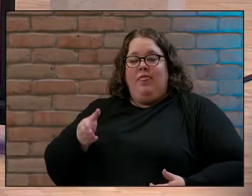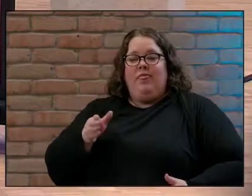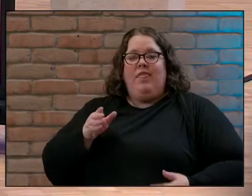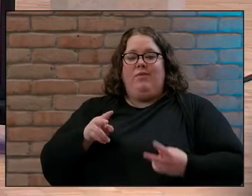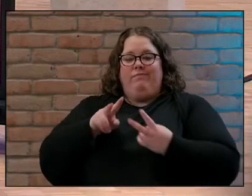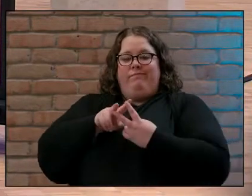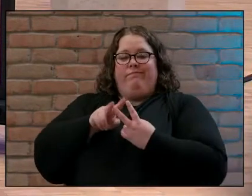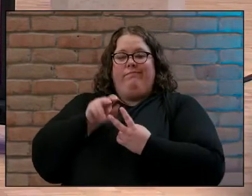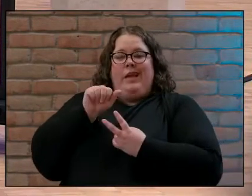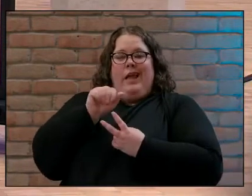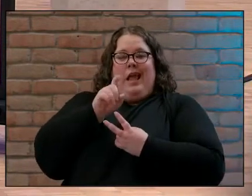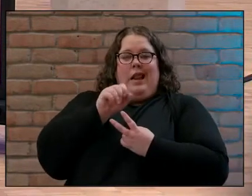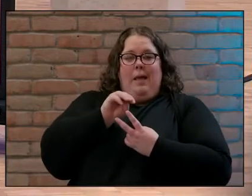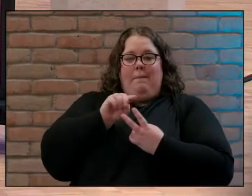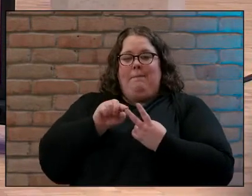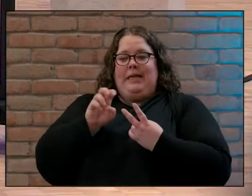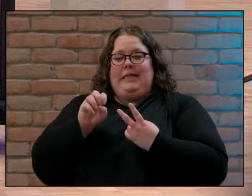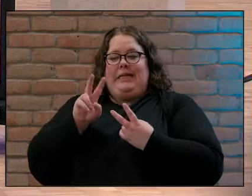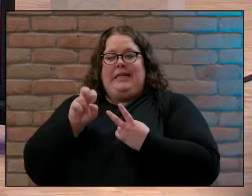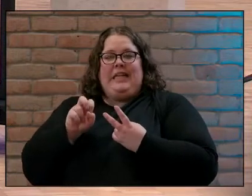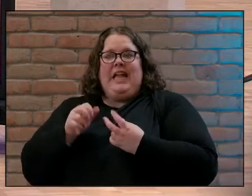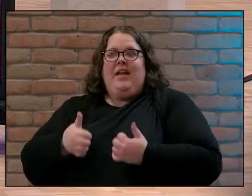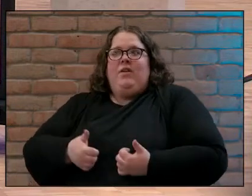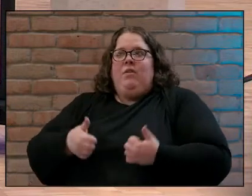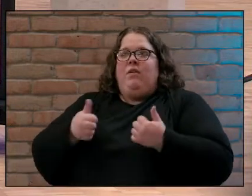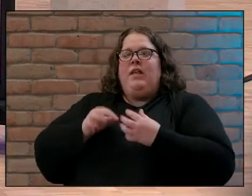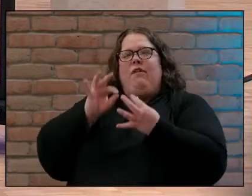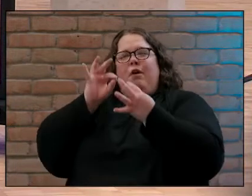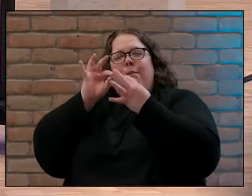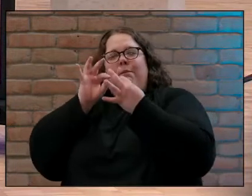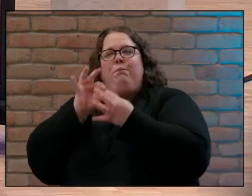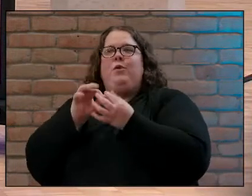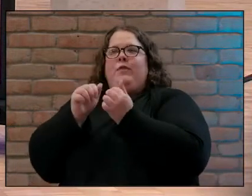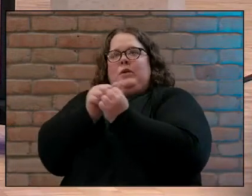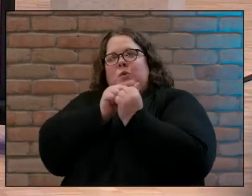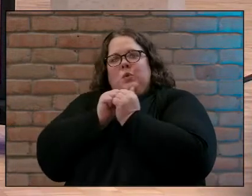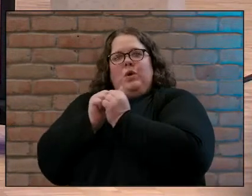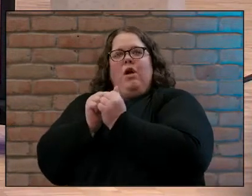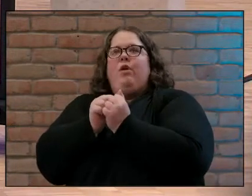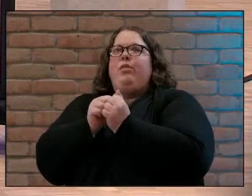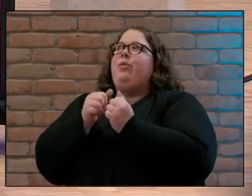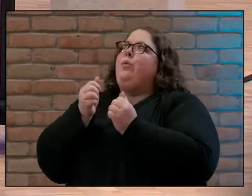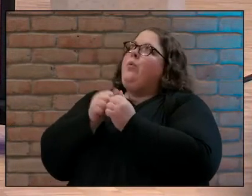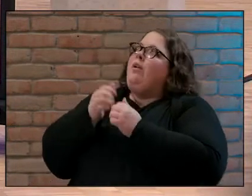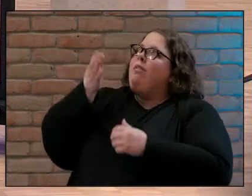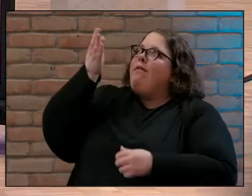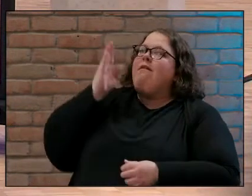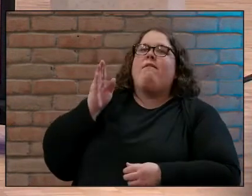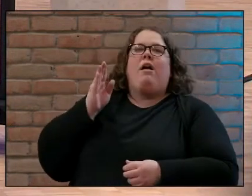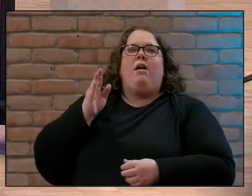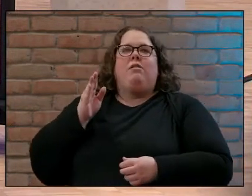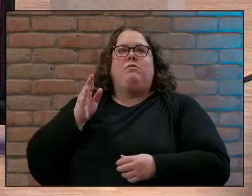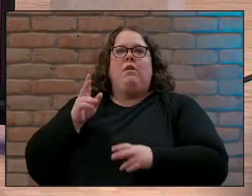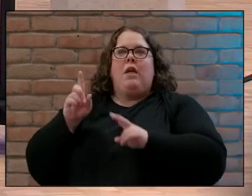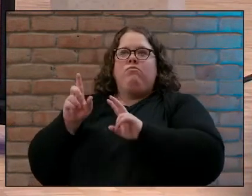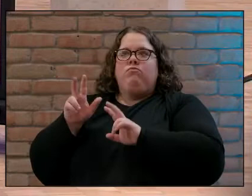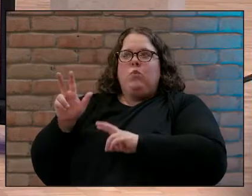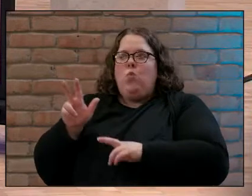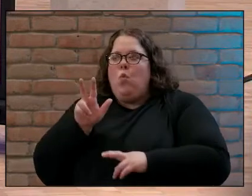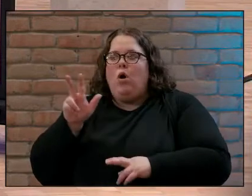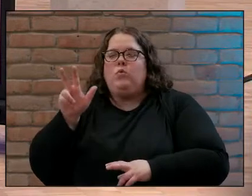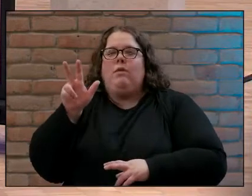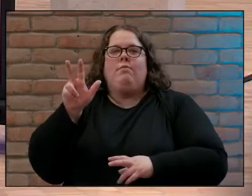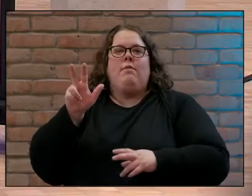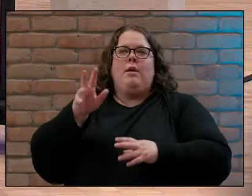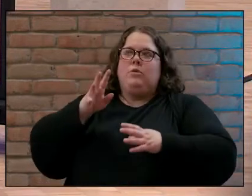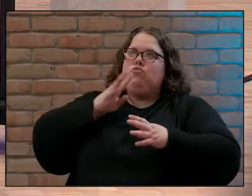perfectly in harmony with one another and with God they walked with him they talked with him and they were close with him they lived out of this